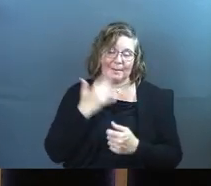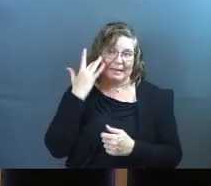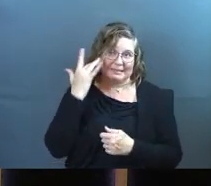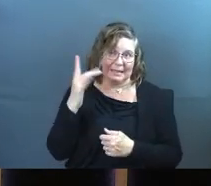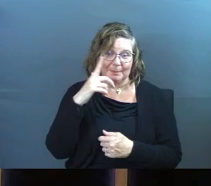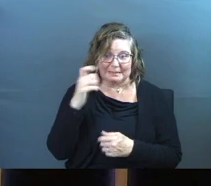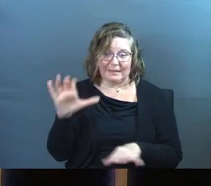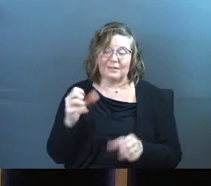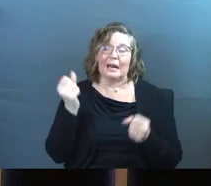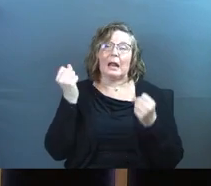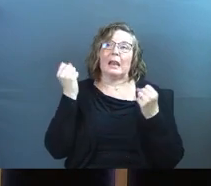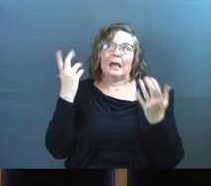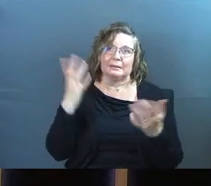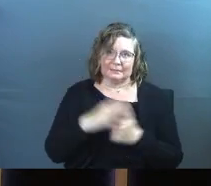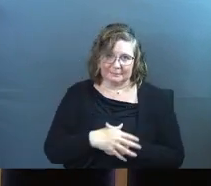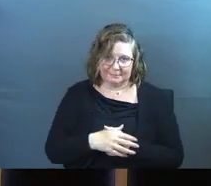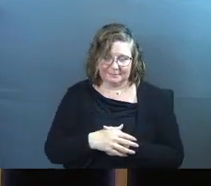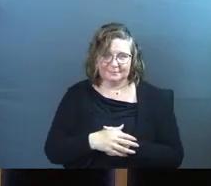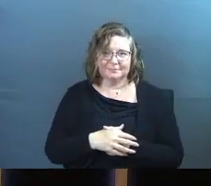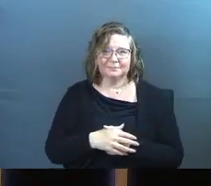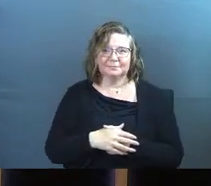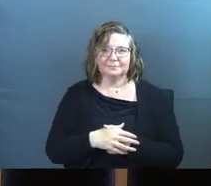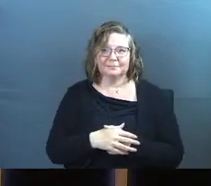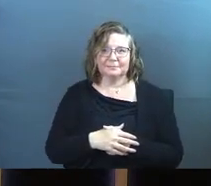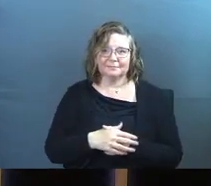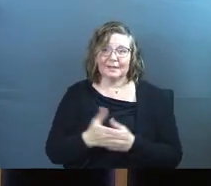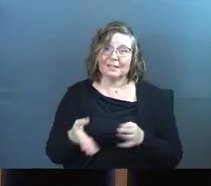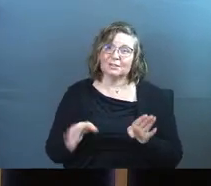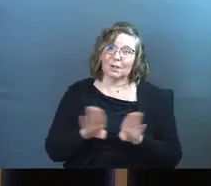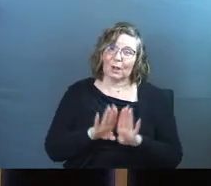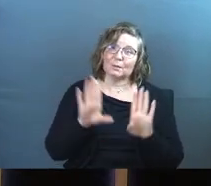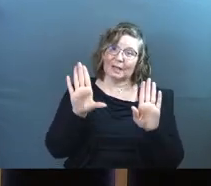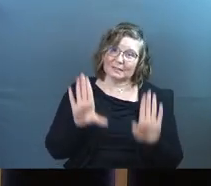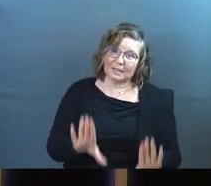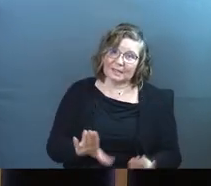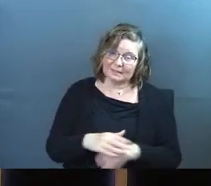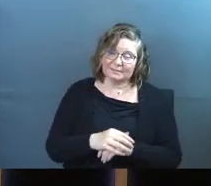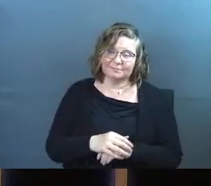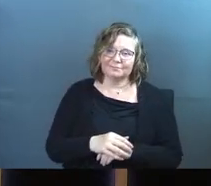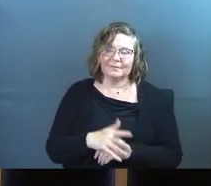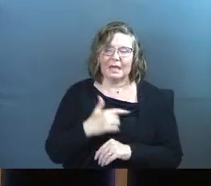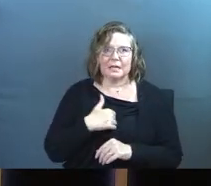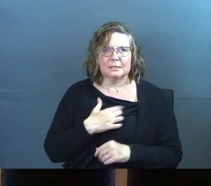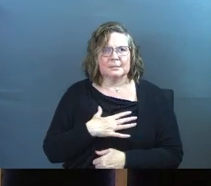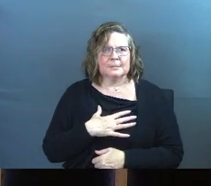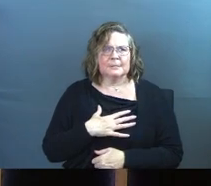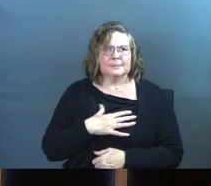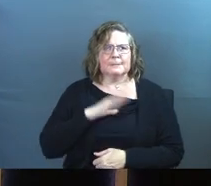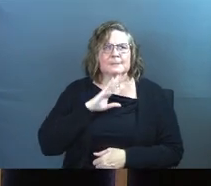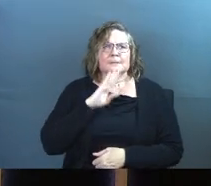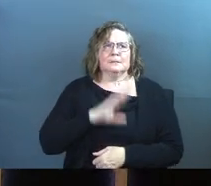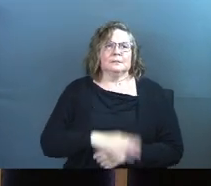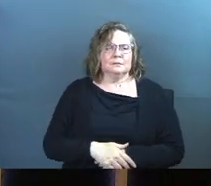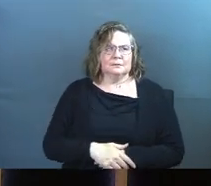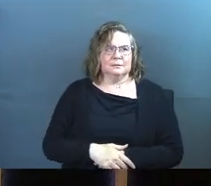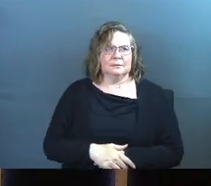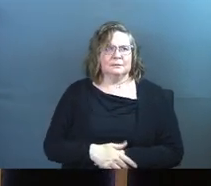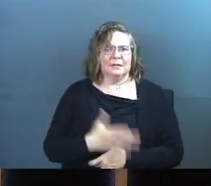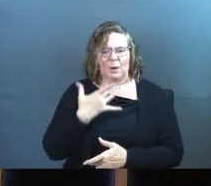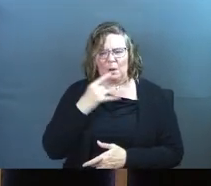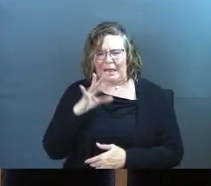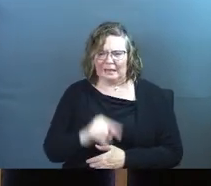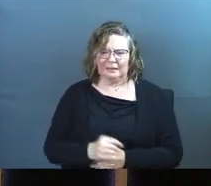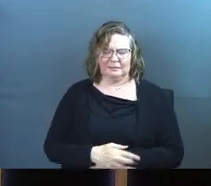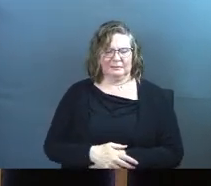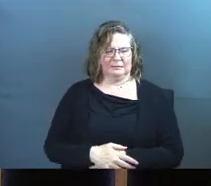intelligence because I've done it a lot. It's closed on Sundays and I get angry. I don't like